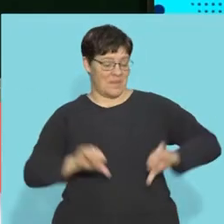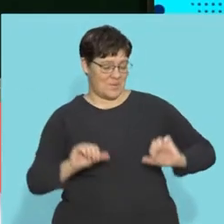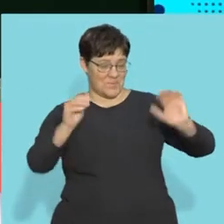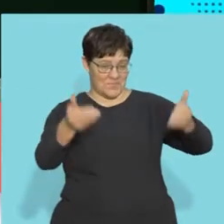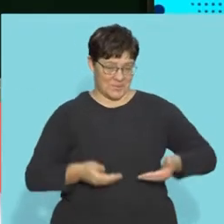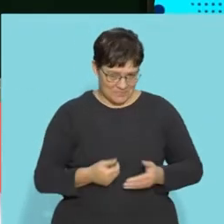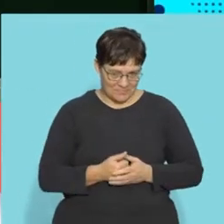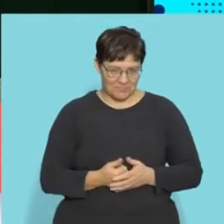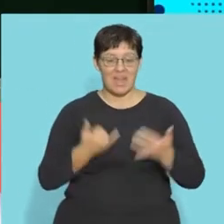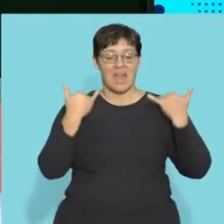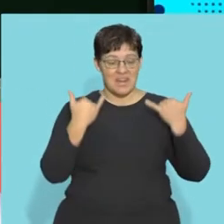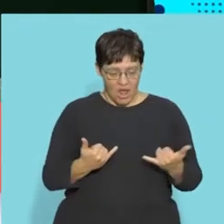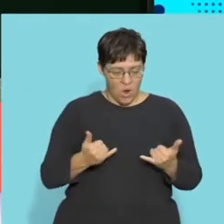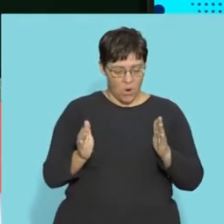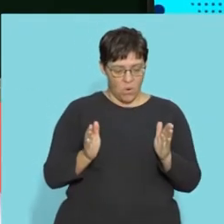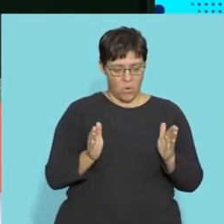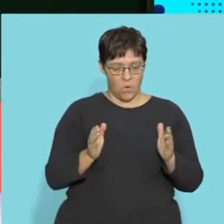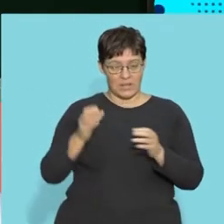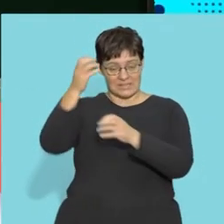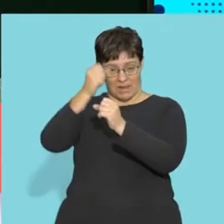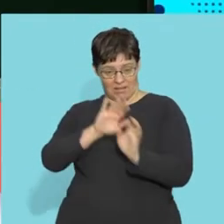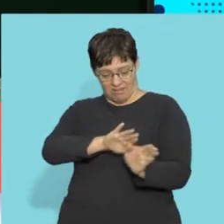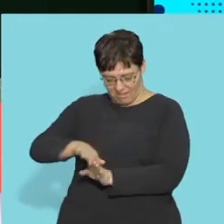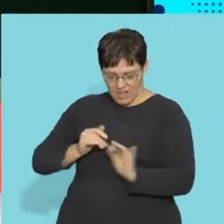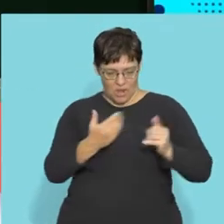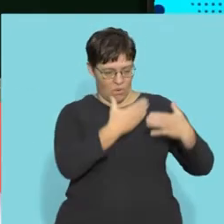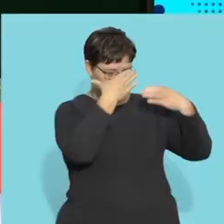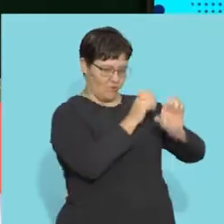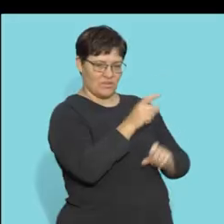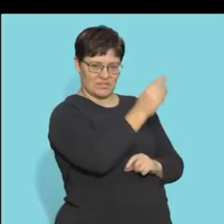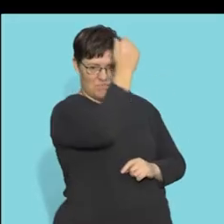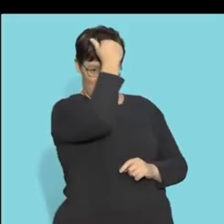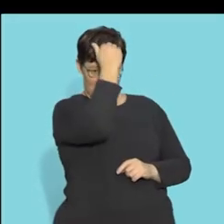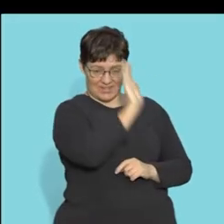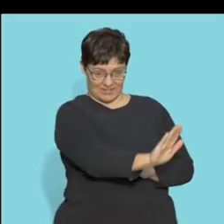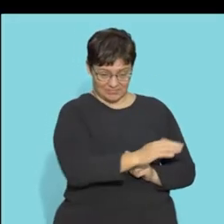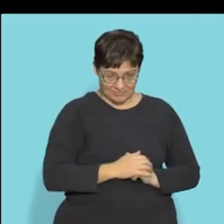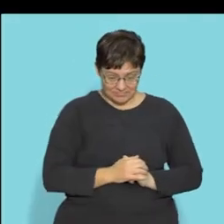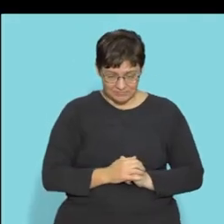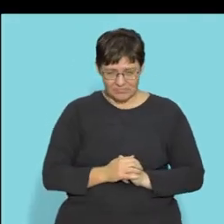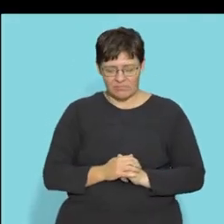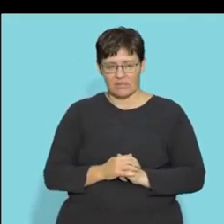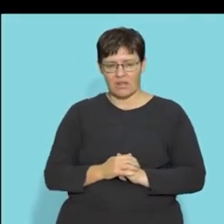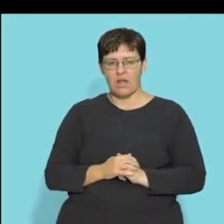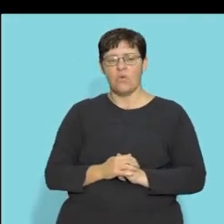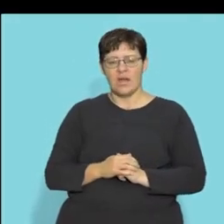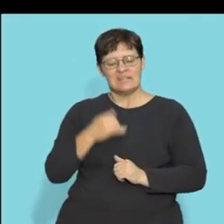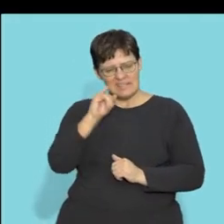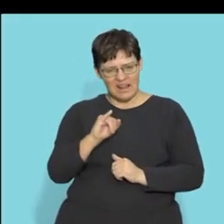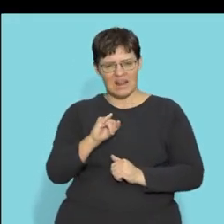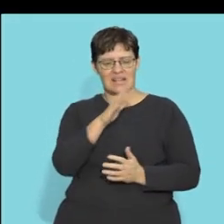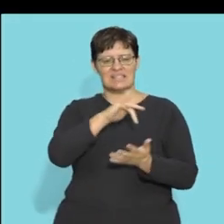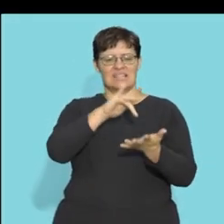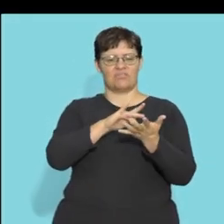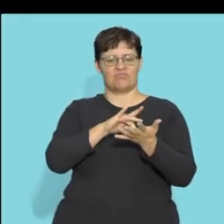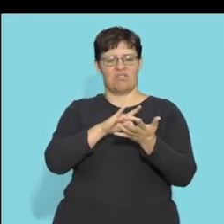Welcome back. We are going to do the brain now. That's our next section. so you'll see we've done this and we're still busy with